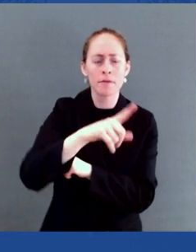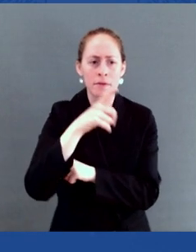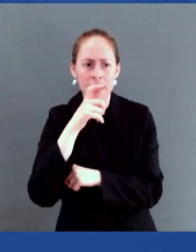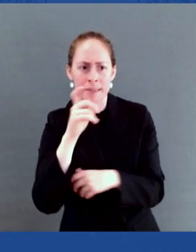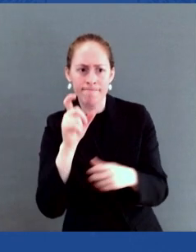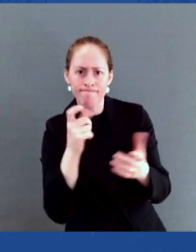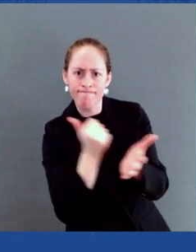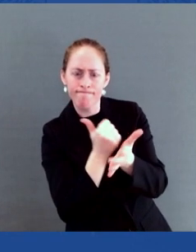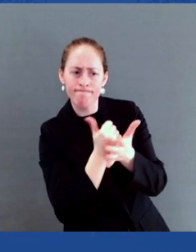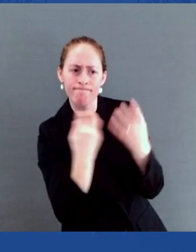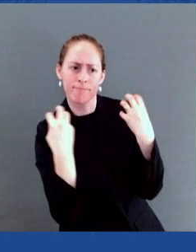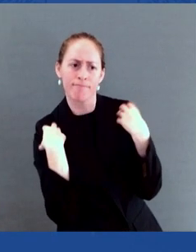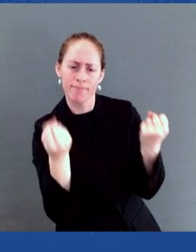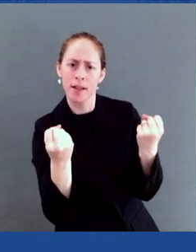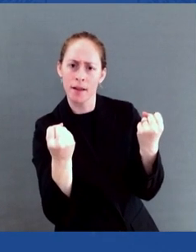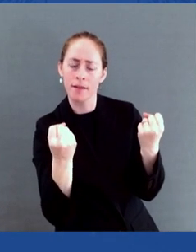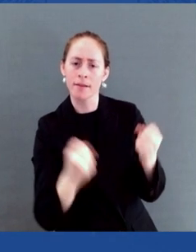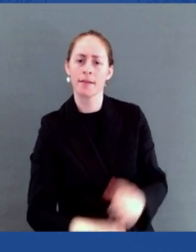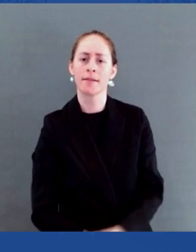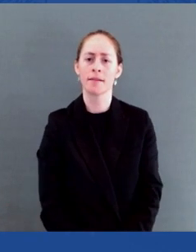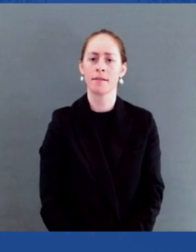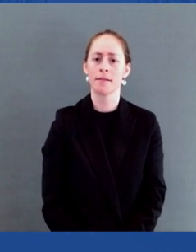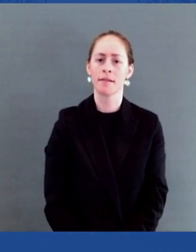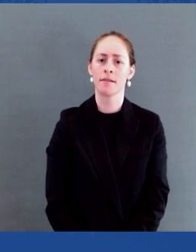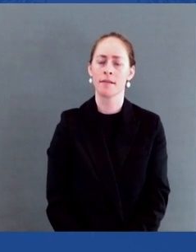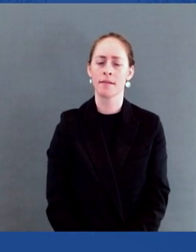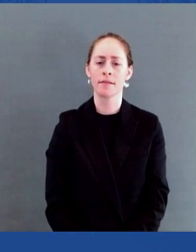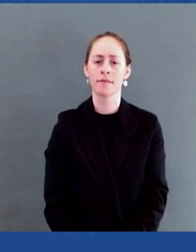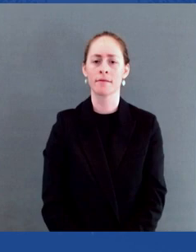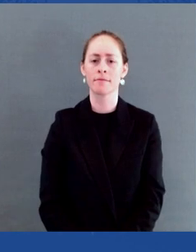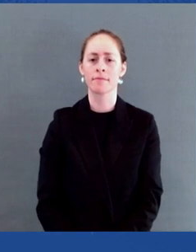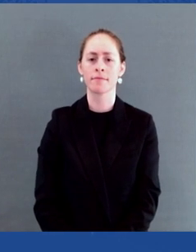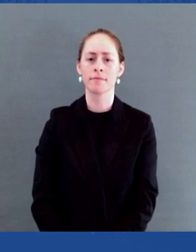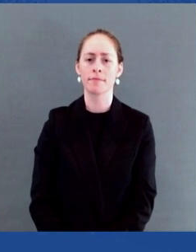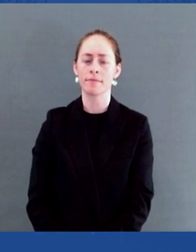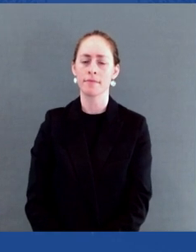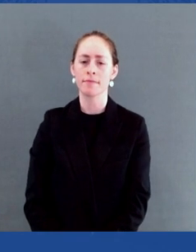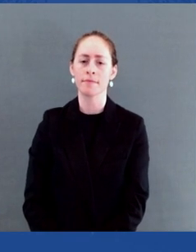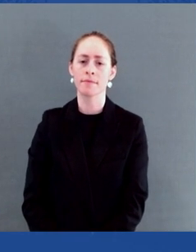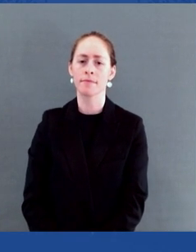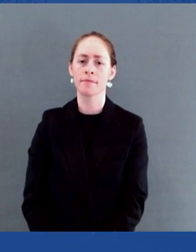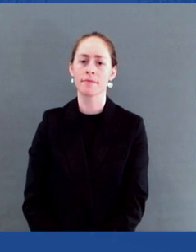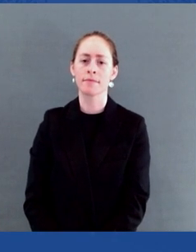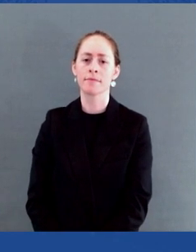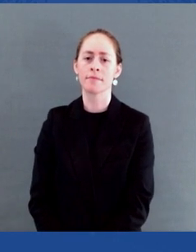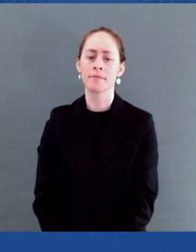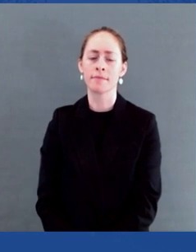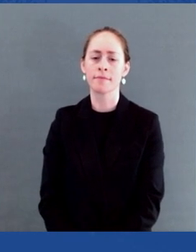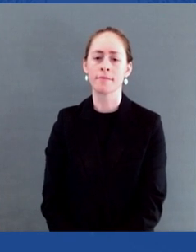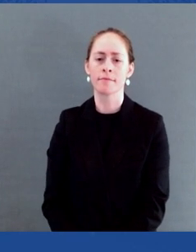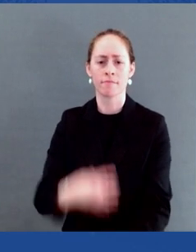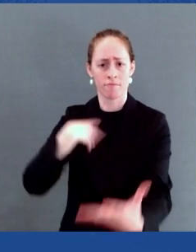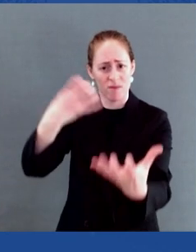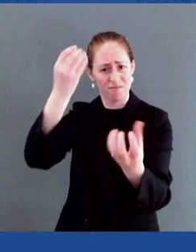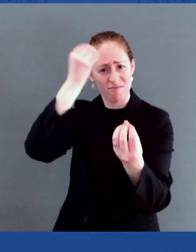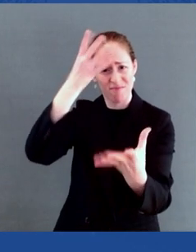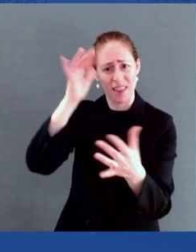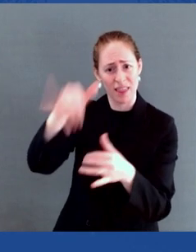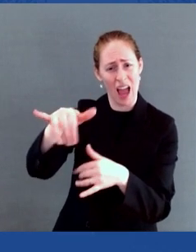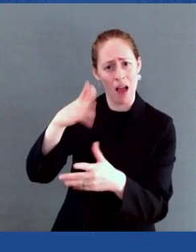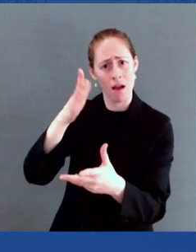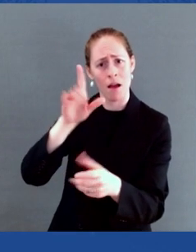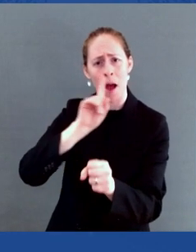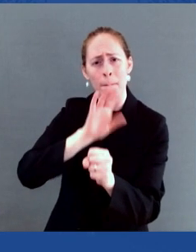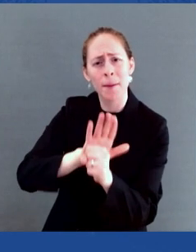anniversary to acknowledge the incredible passion and the work that got us here. Because I know, I know that so